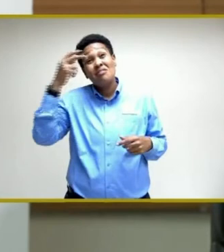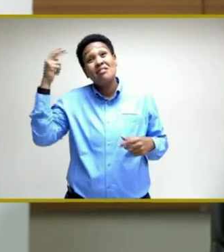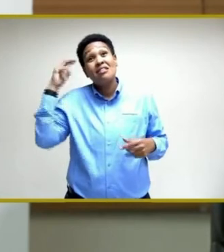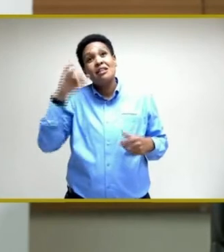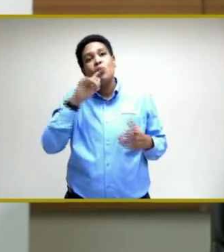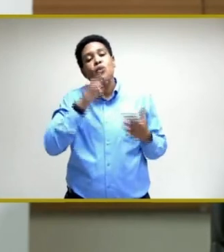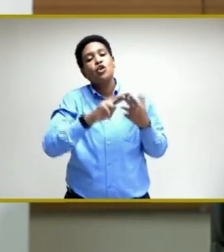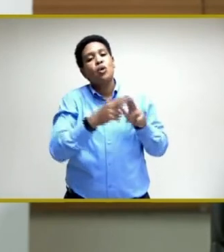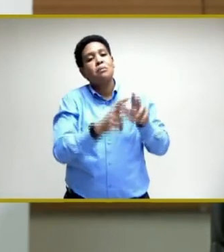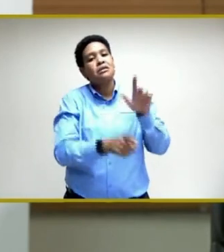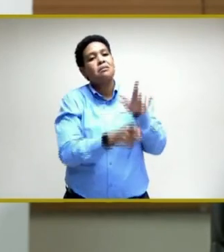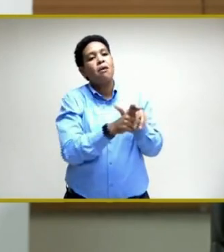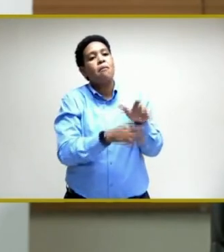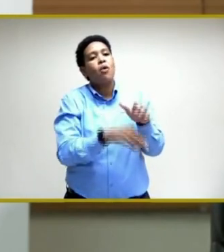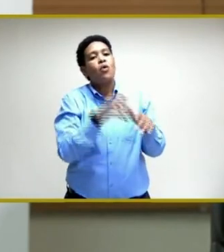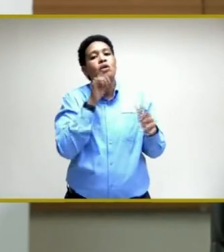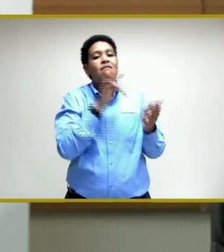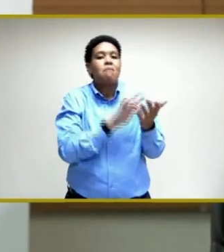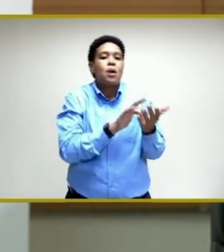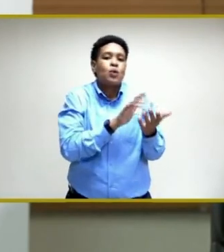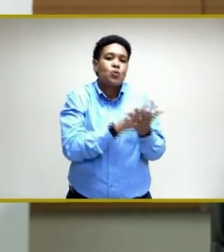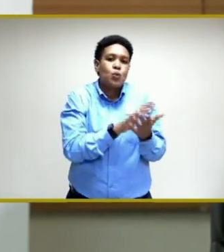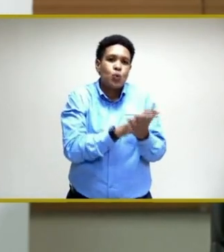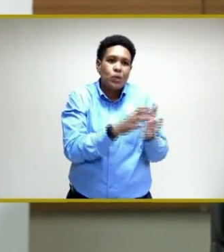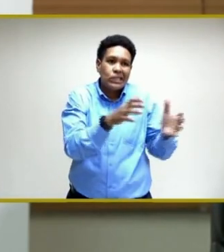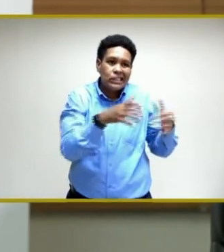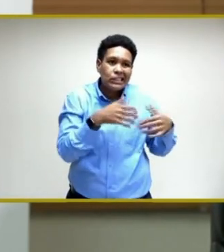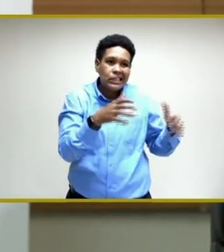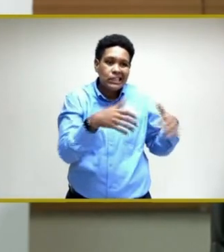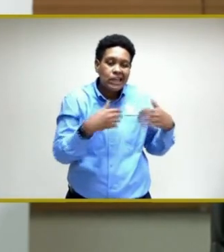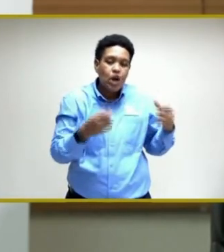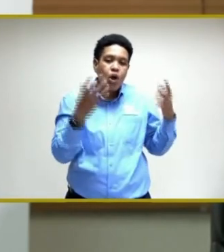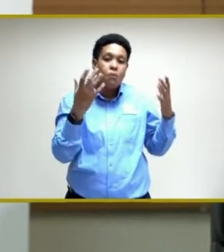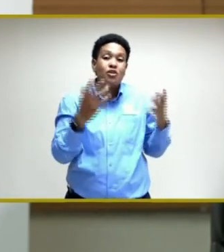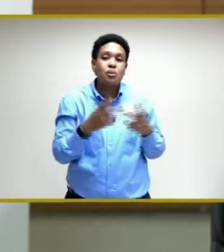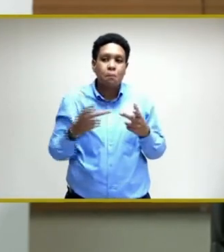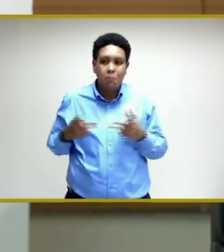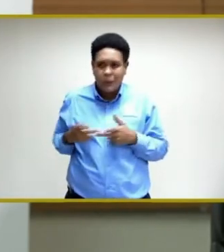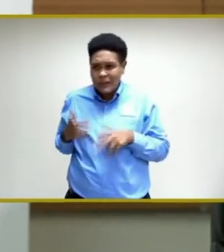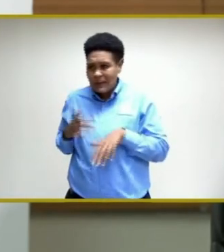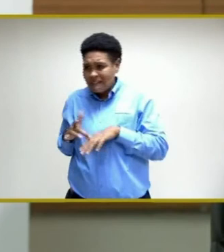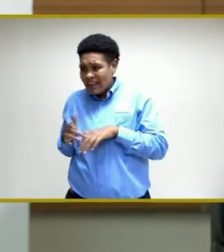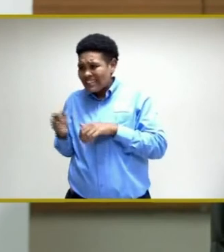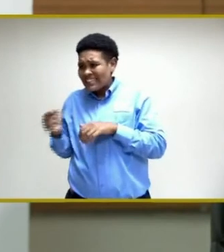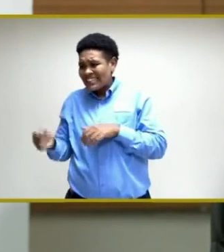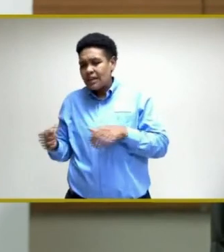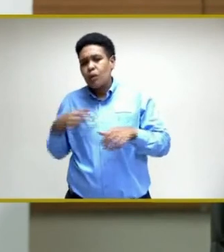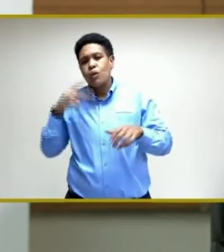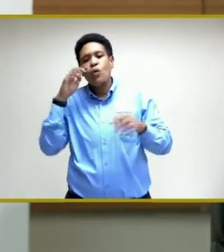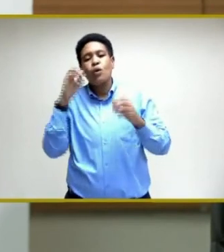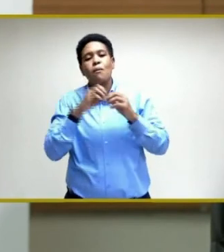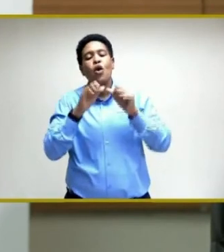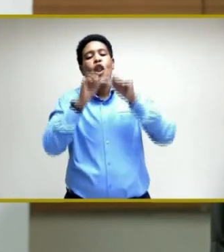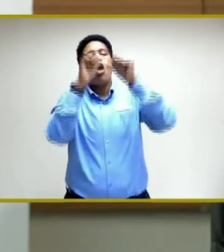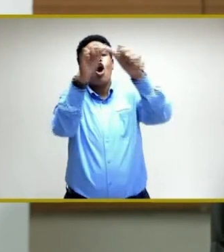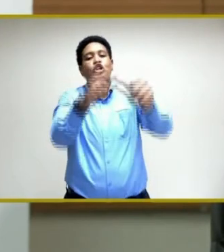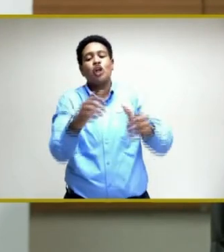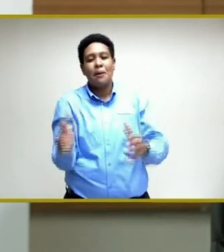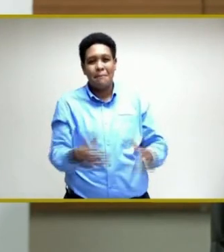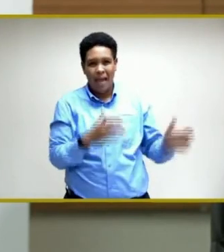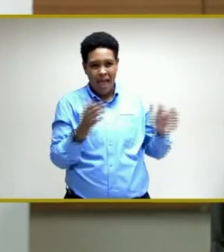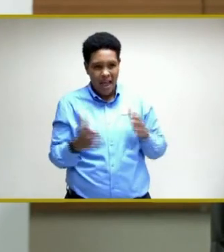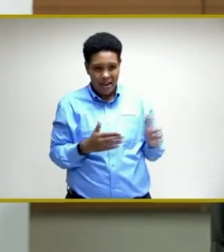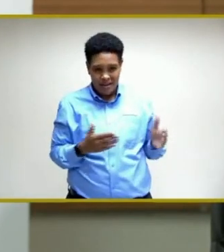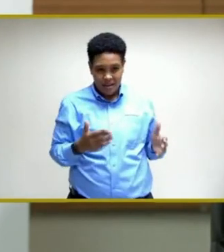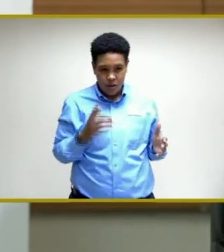are coming out of the medical school, which we're looking at as a more longer-term plan, as